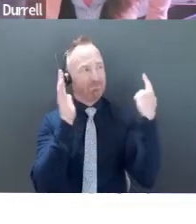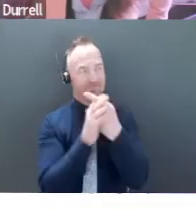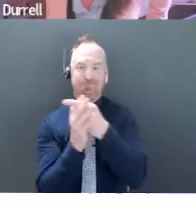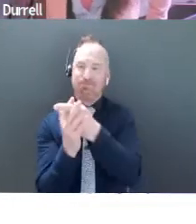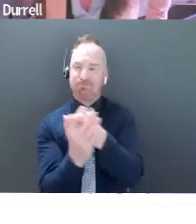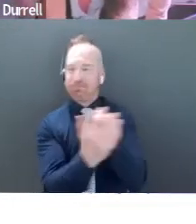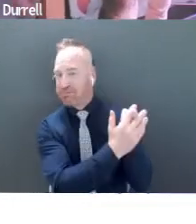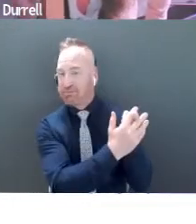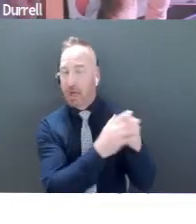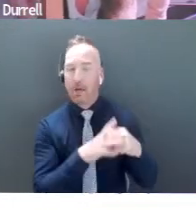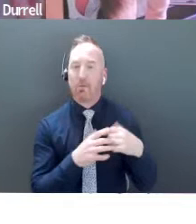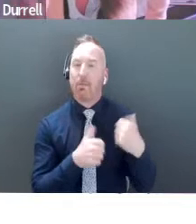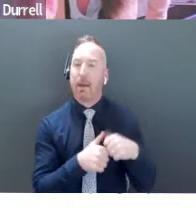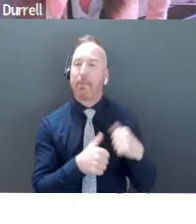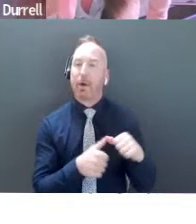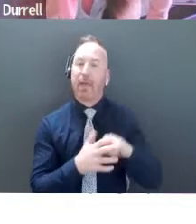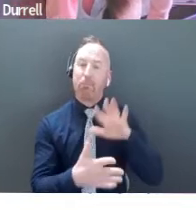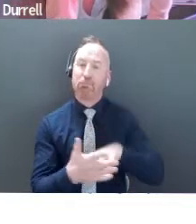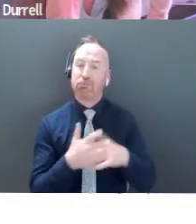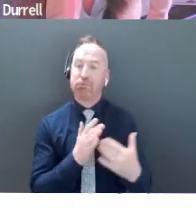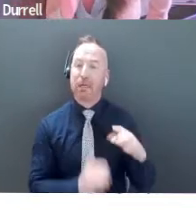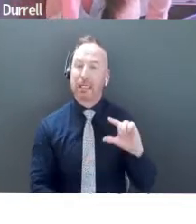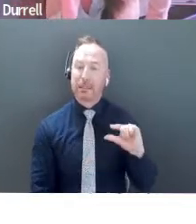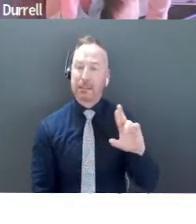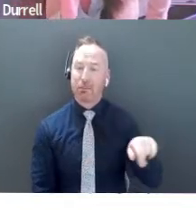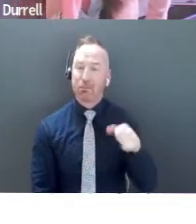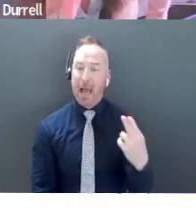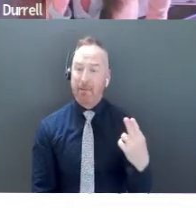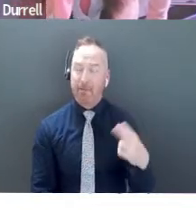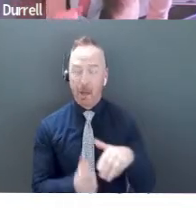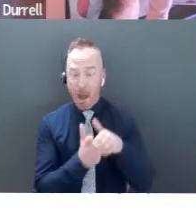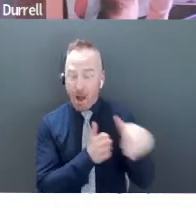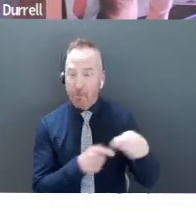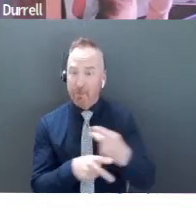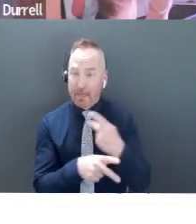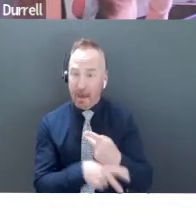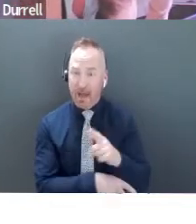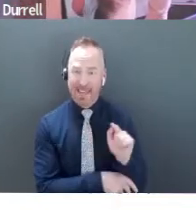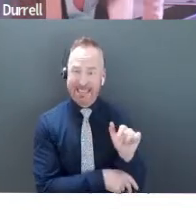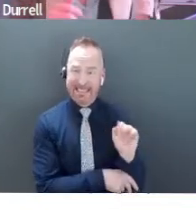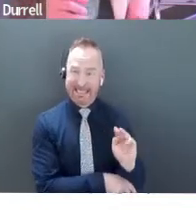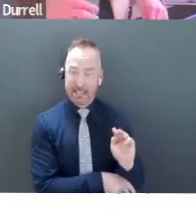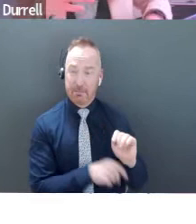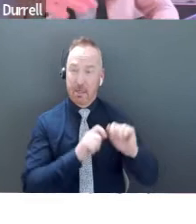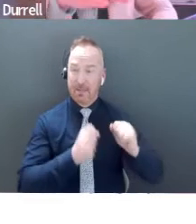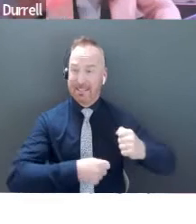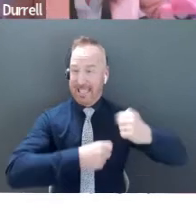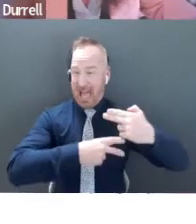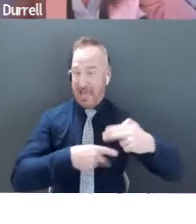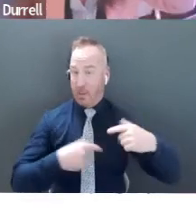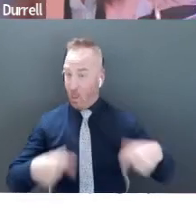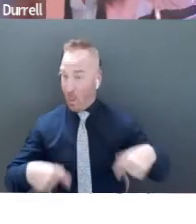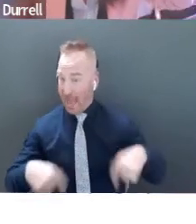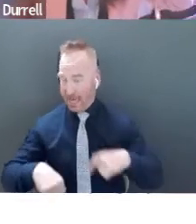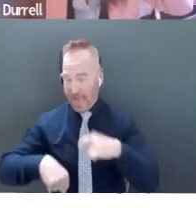we had? So oftentimes I'll say, okay, we need to be getting into that team slide at nine minutes and 30 seconds. So I oftentimes